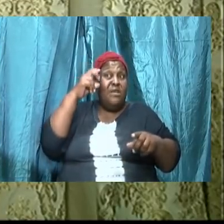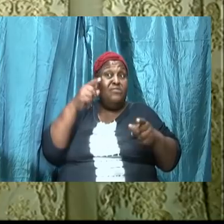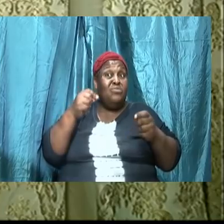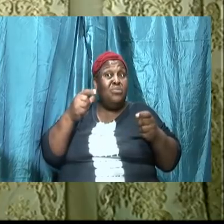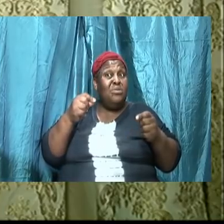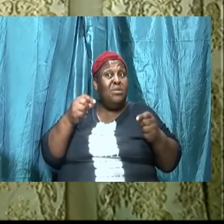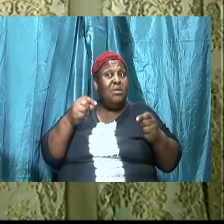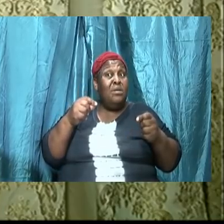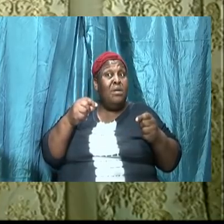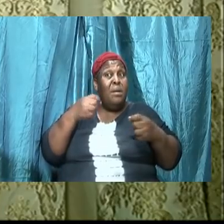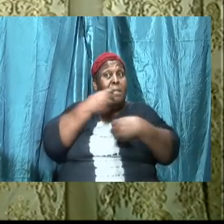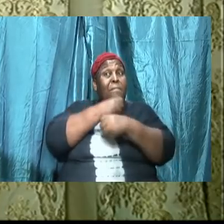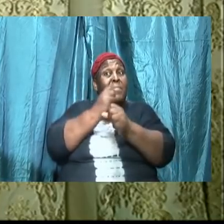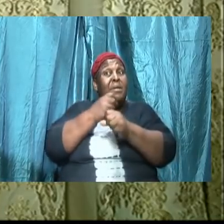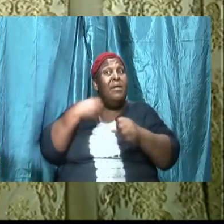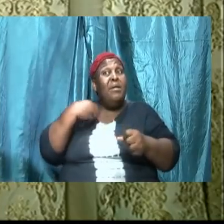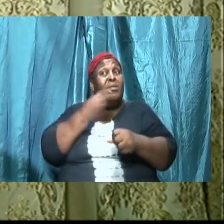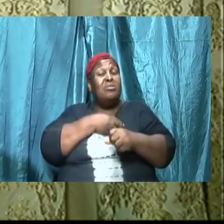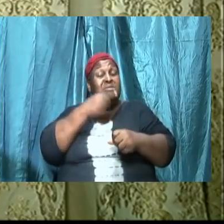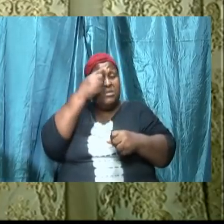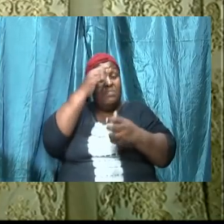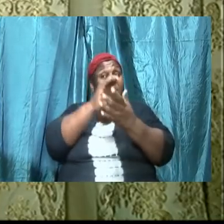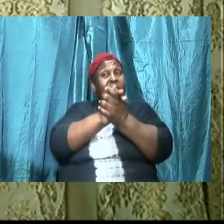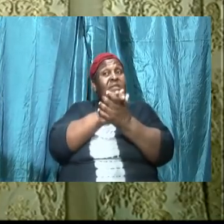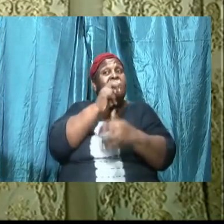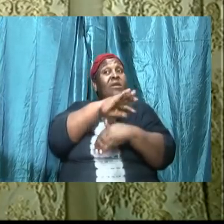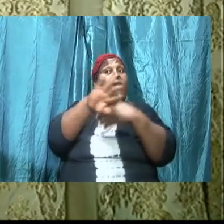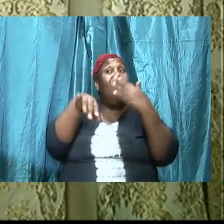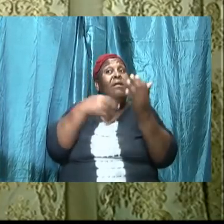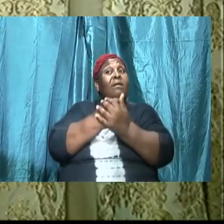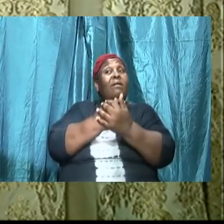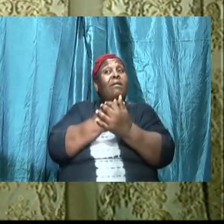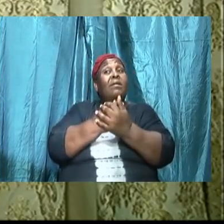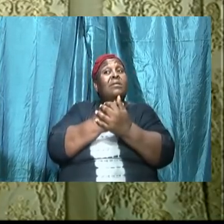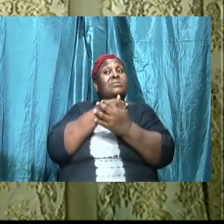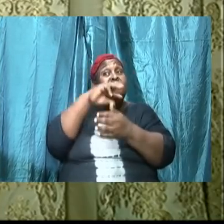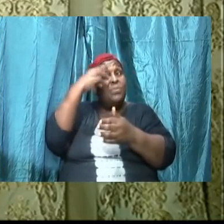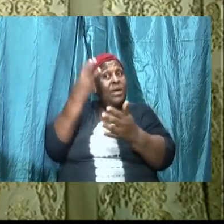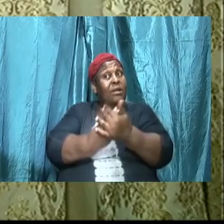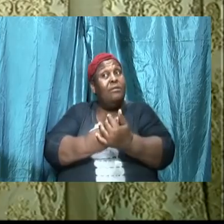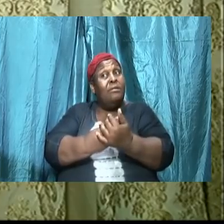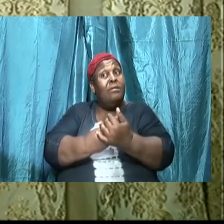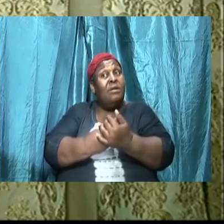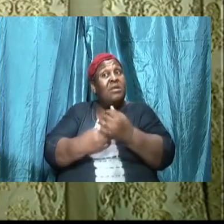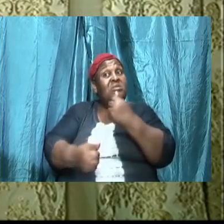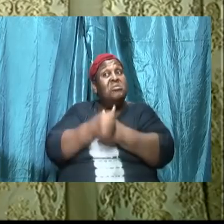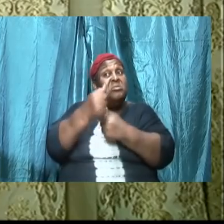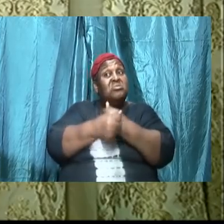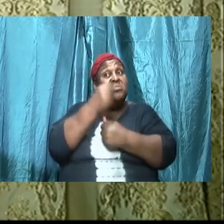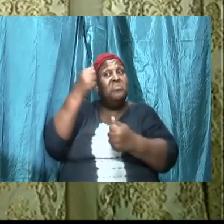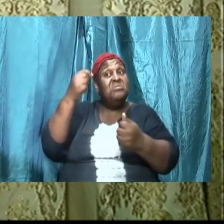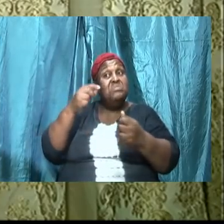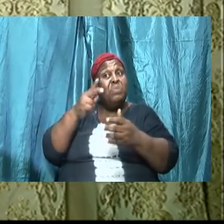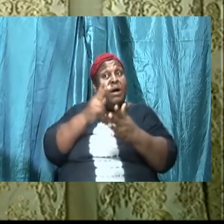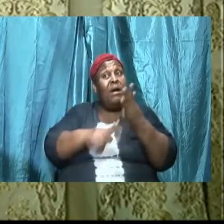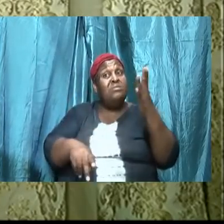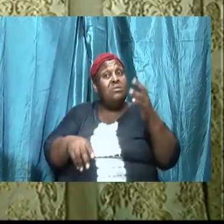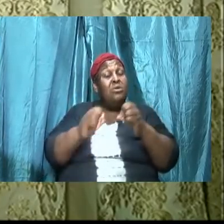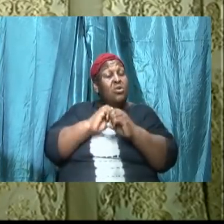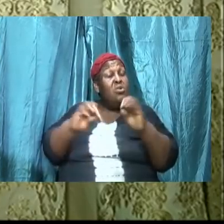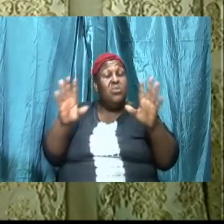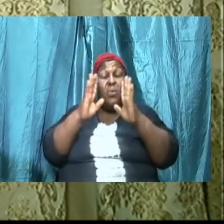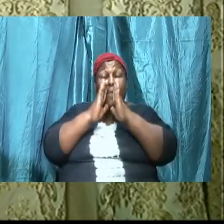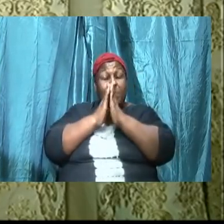all is well and this is the dangerous part we are we don't pray we